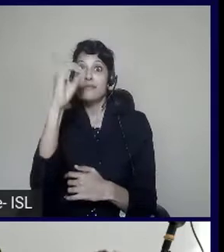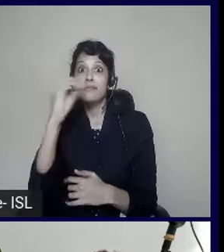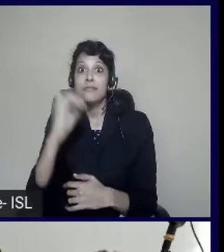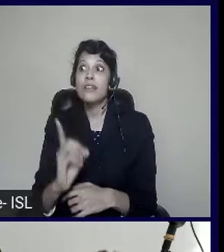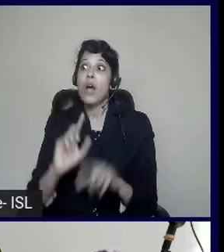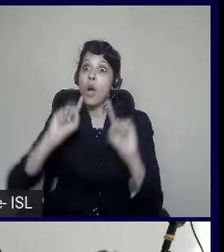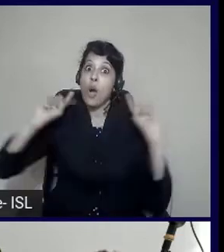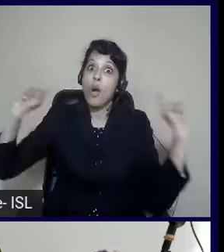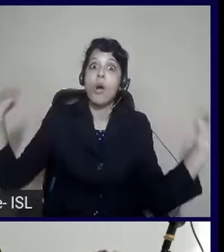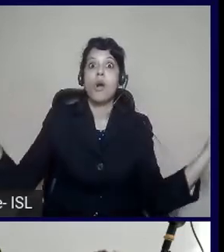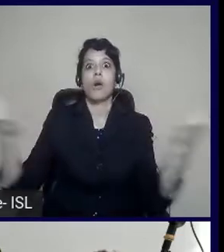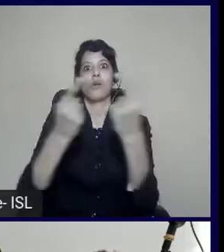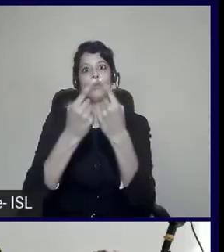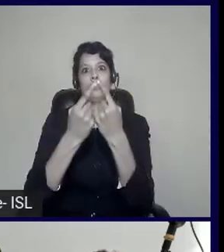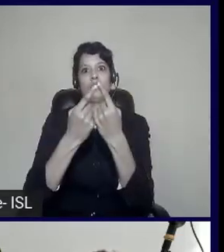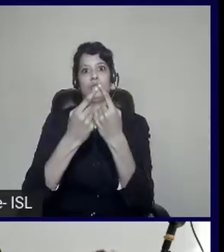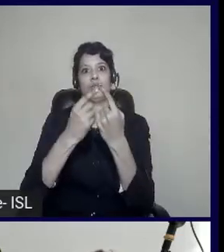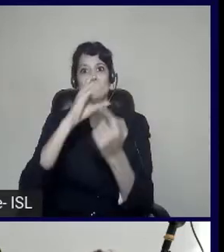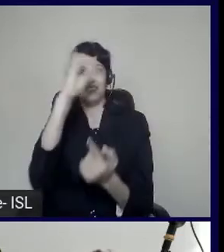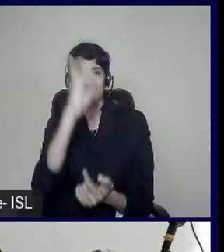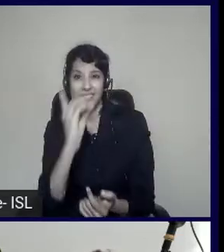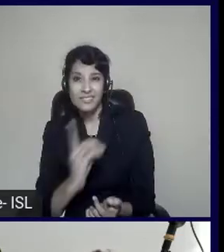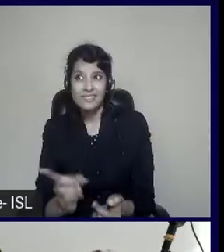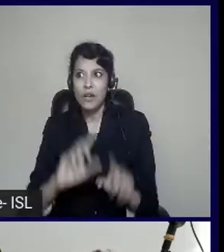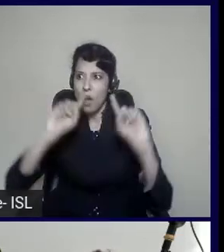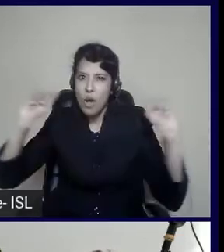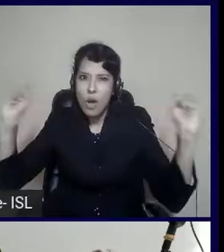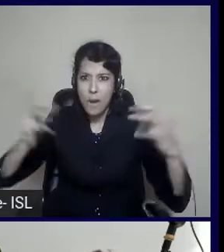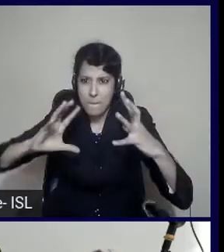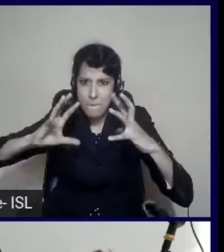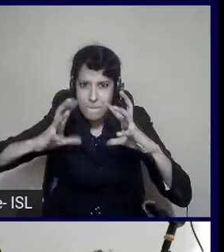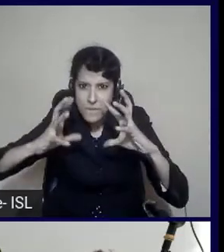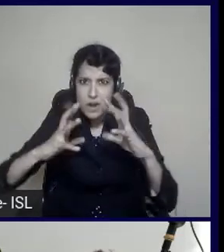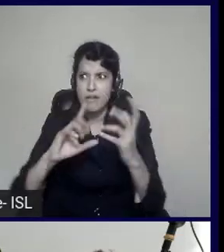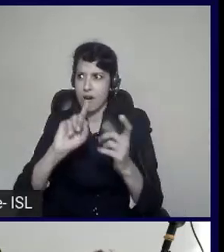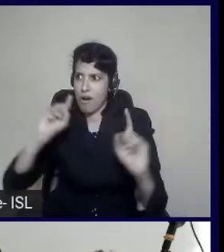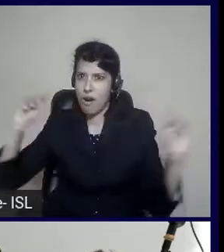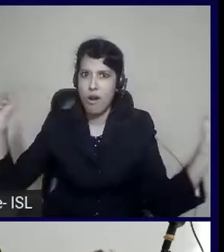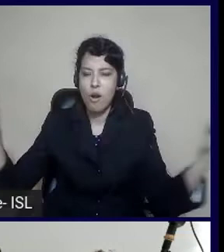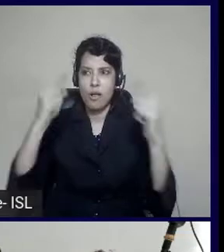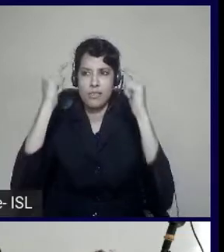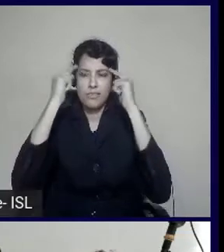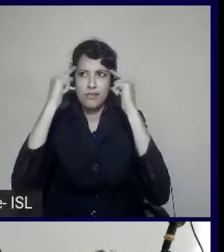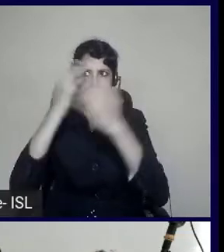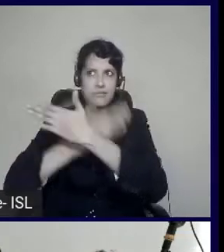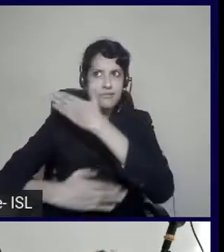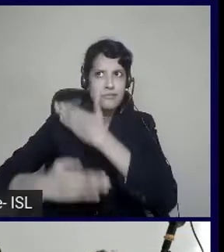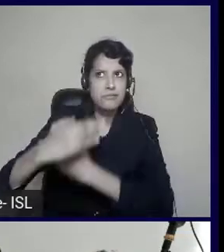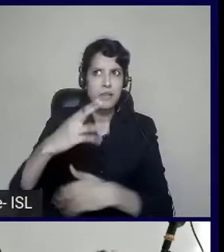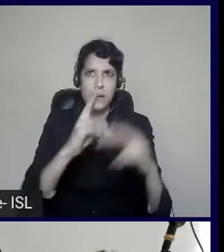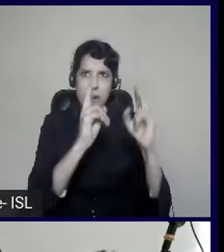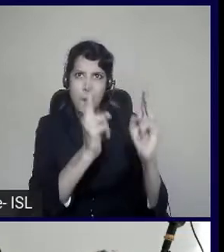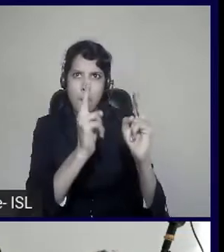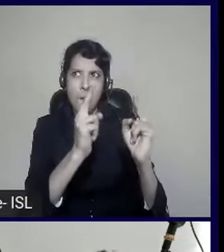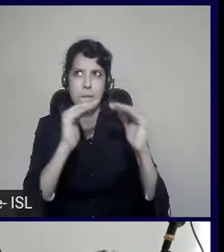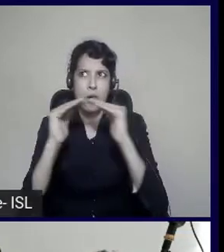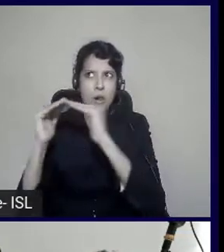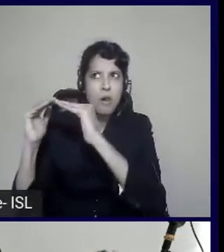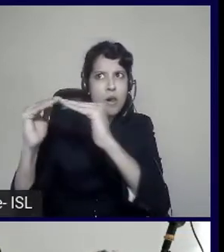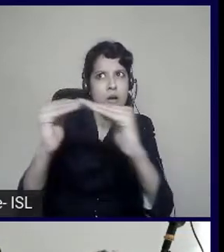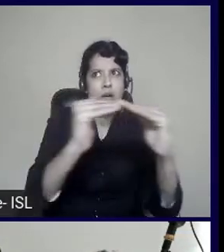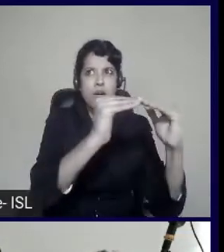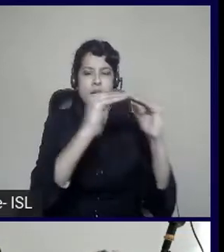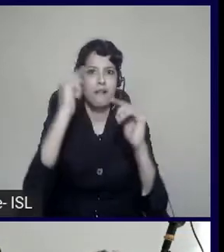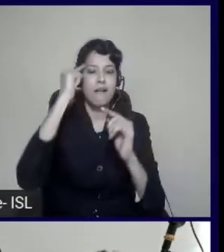4,000, slowly adjusting there to be able to cater for everyone's requirements. And once we have that, with inclusive product and service